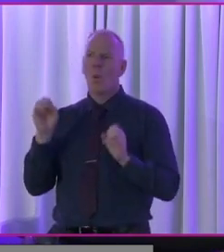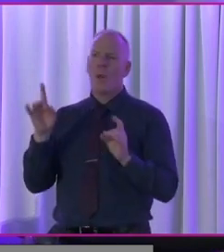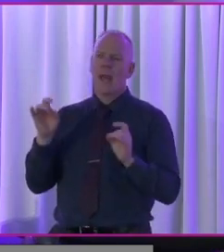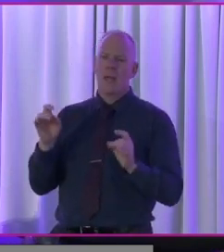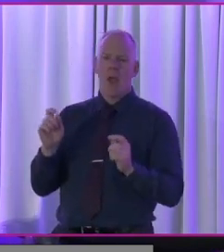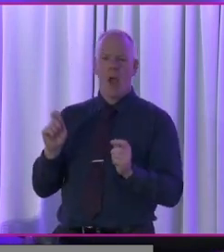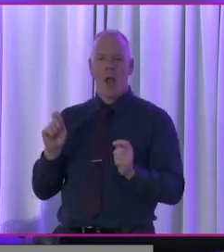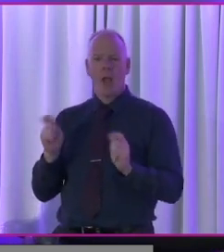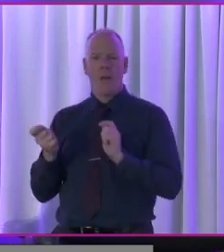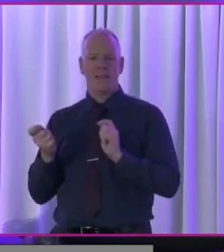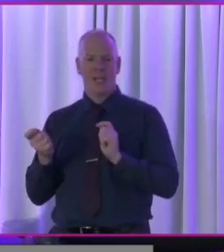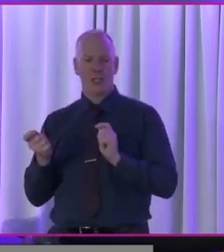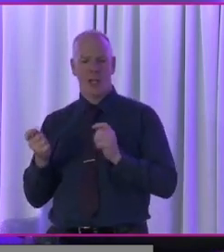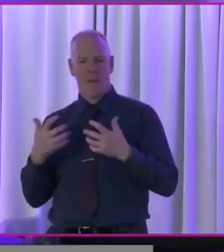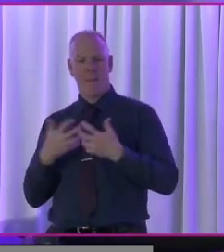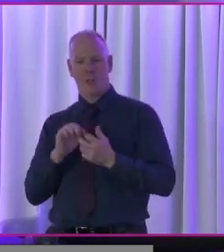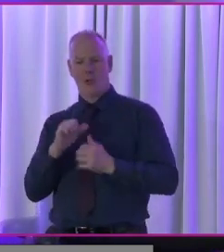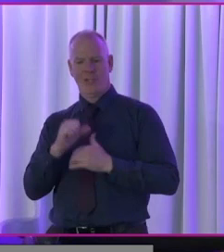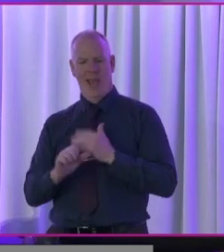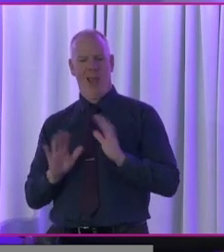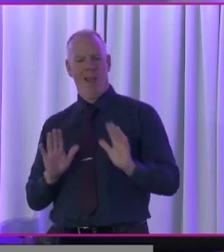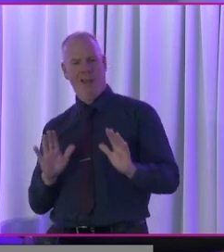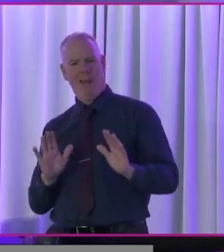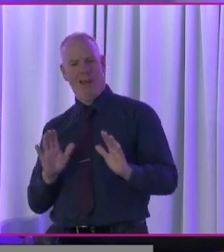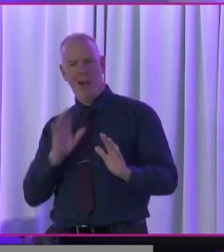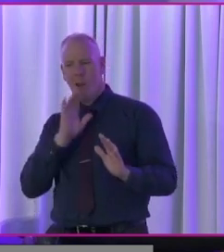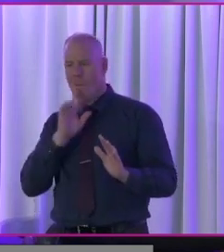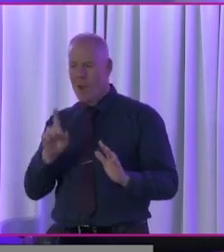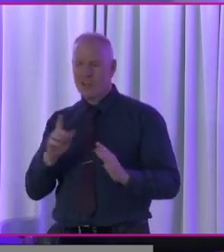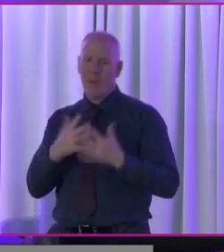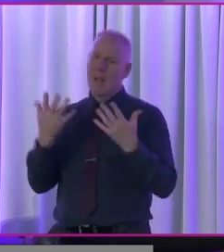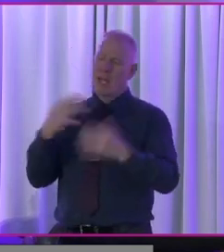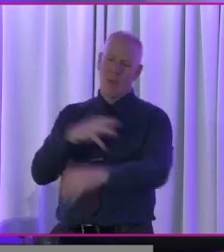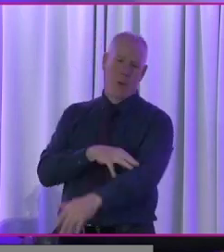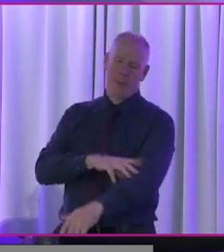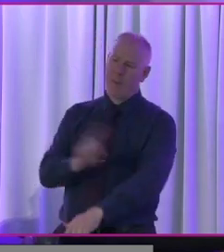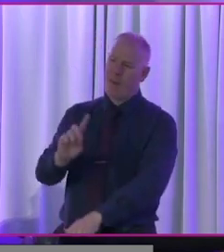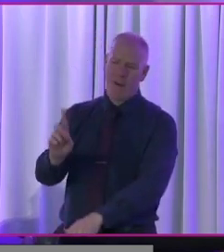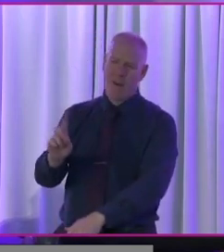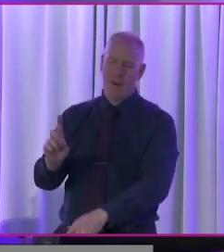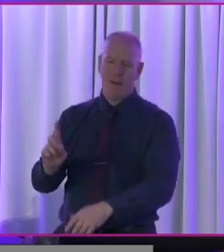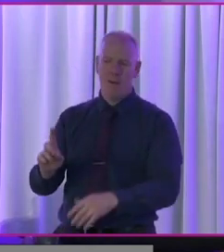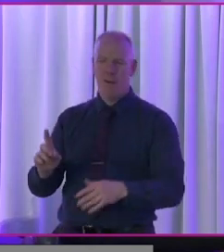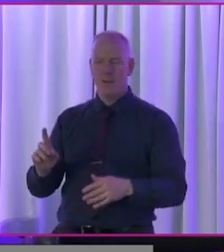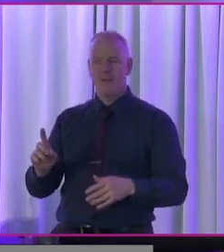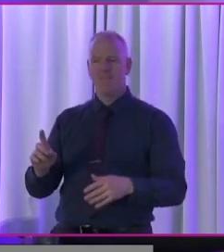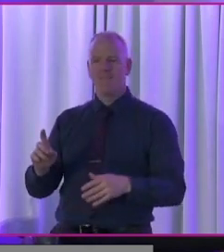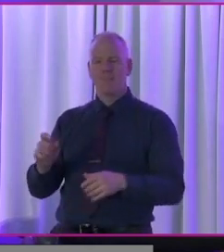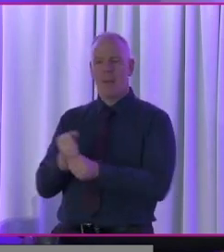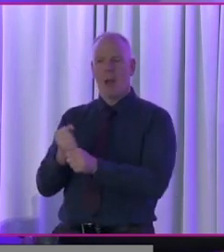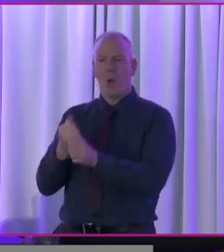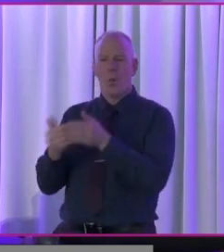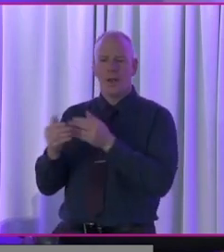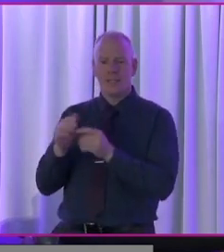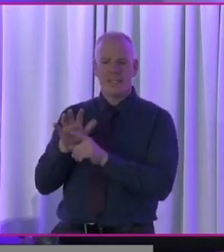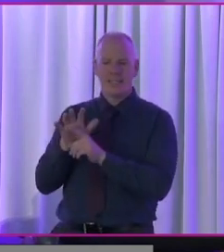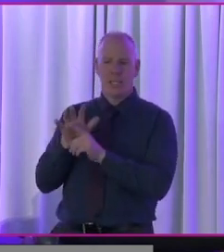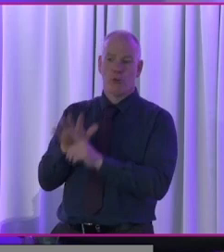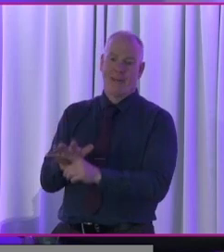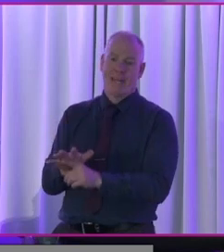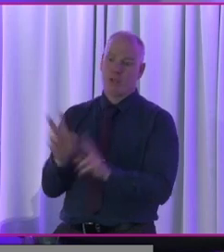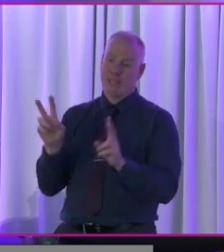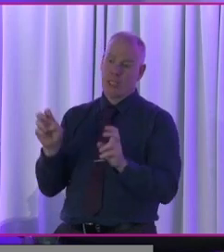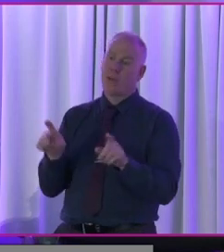well, okay, accommodation was made on the day, uh, that, but, but there's a bigger issue here. Um, it's, it's about a discriminatory